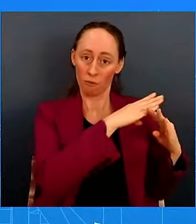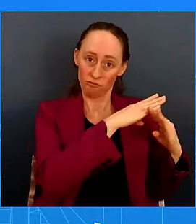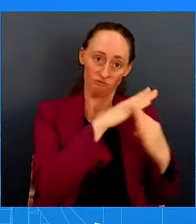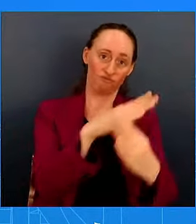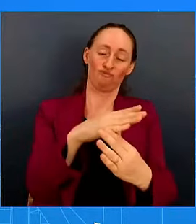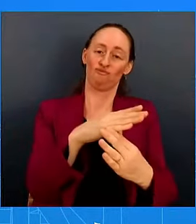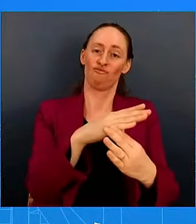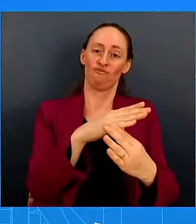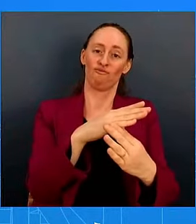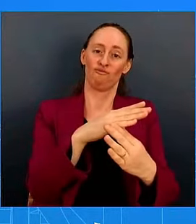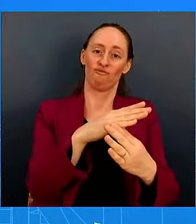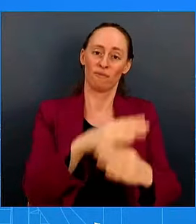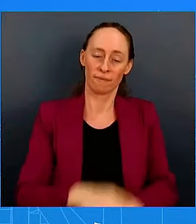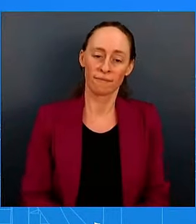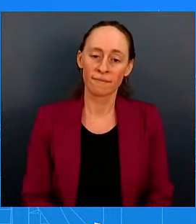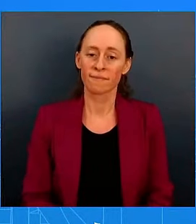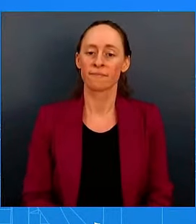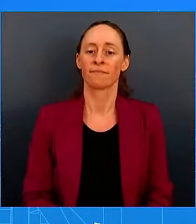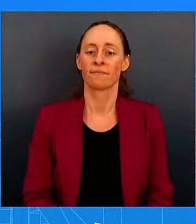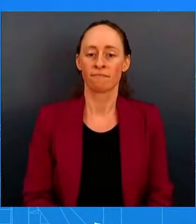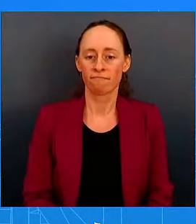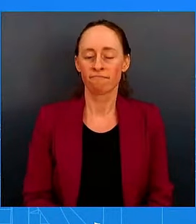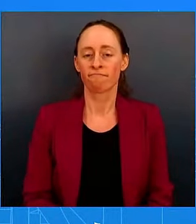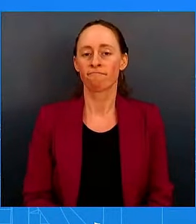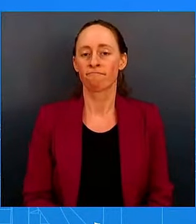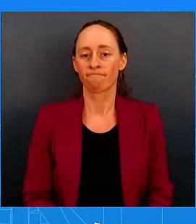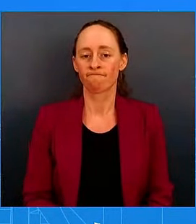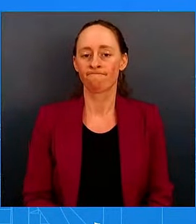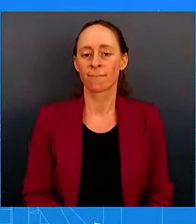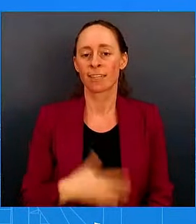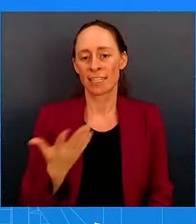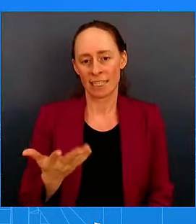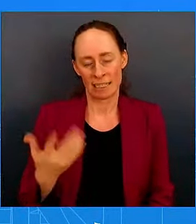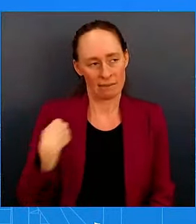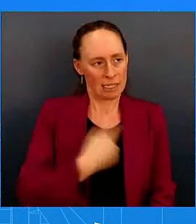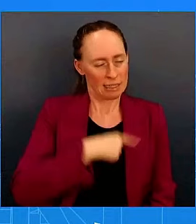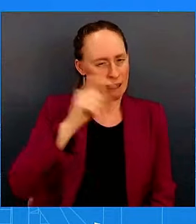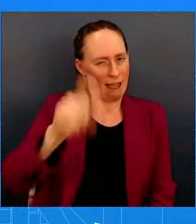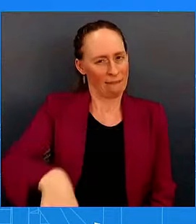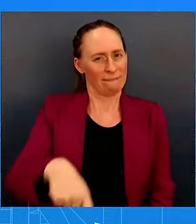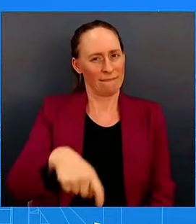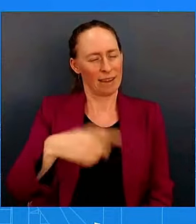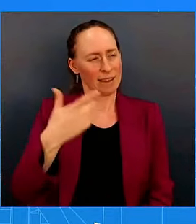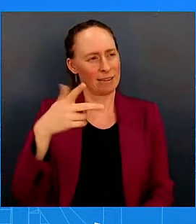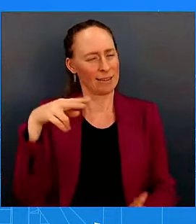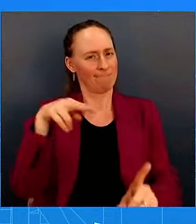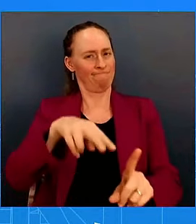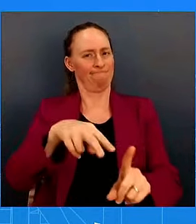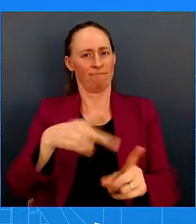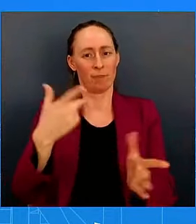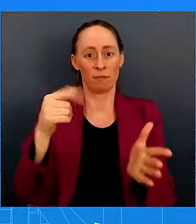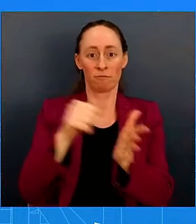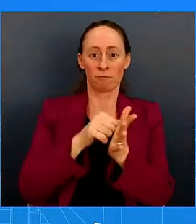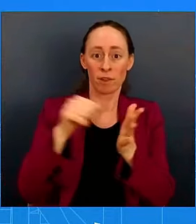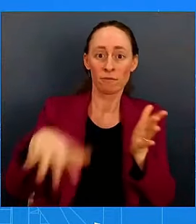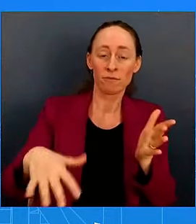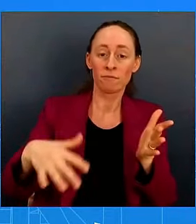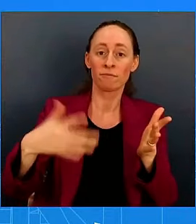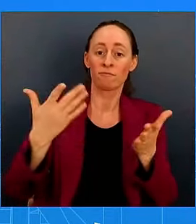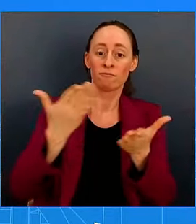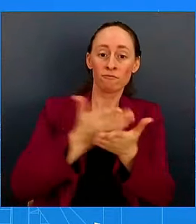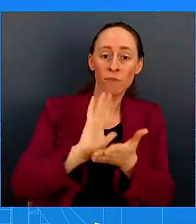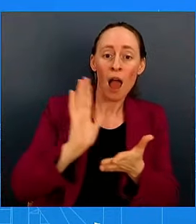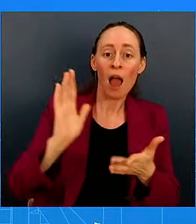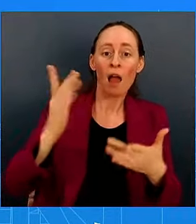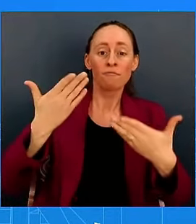something, when you think about, when you think about abortion rights, when you think about reproductive health care, when it comes to the Biden-Harris administration,